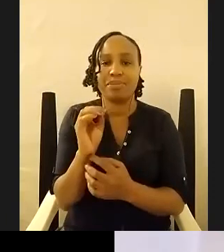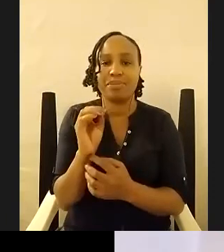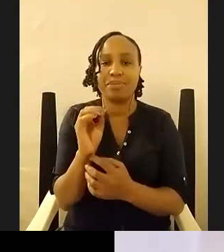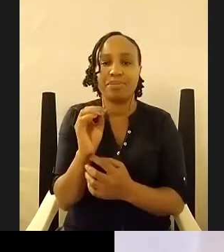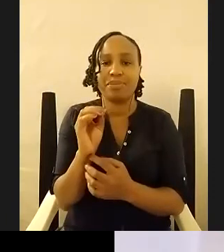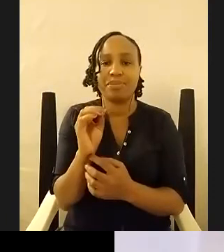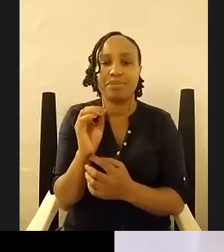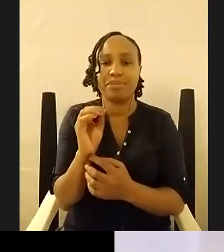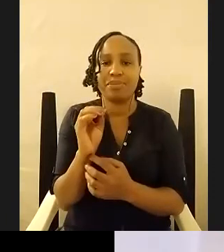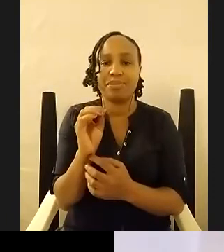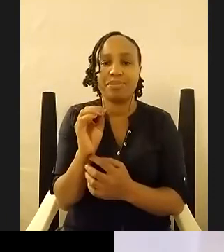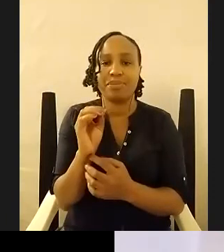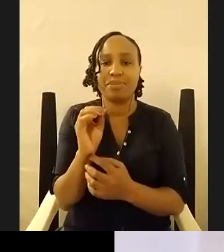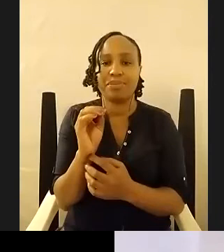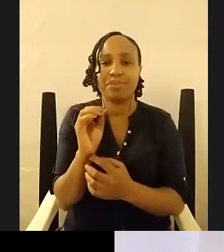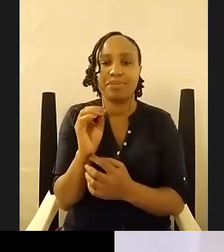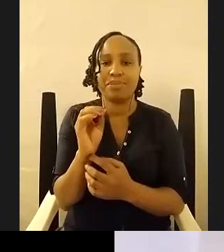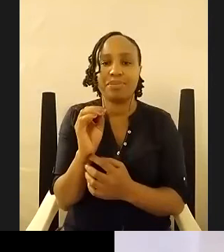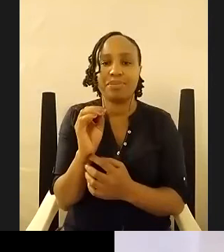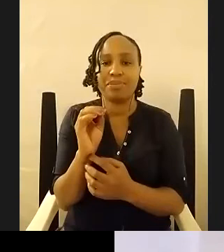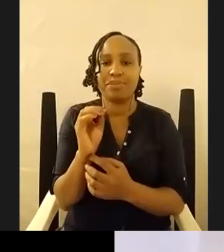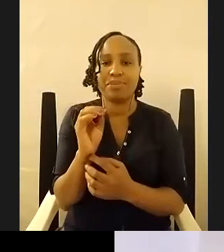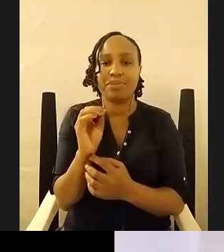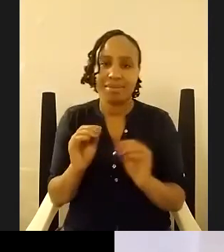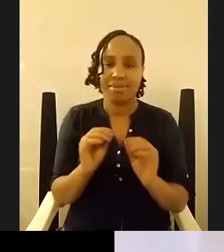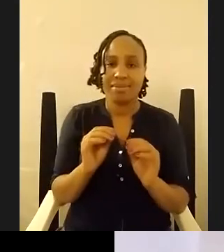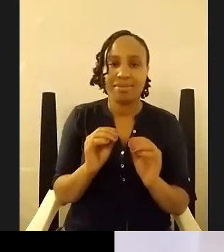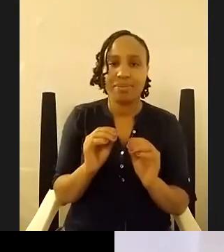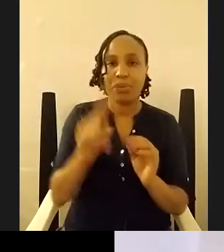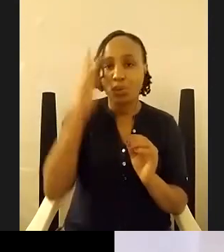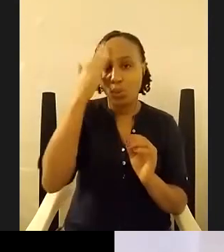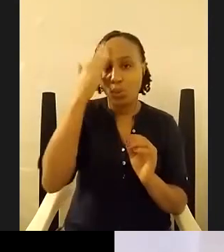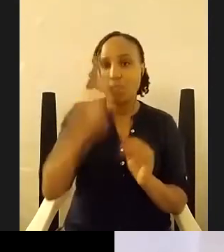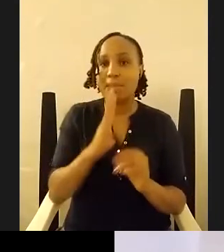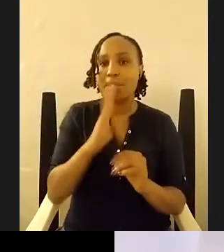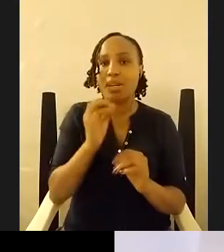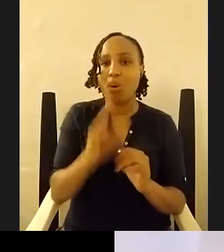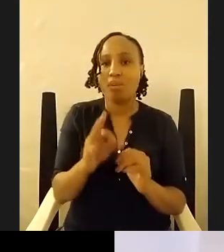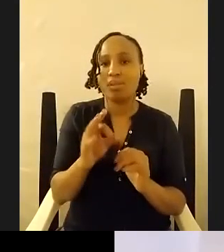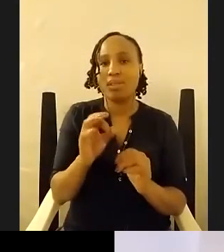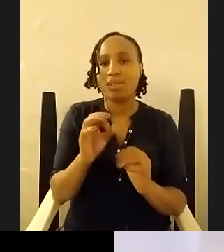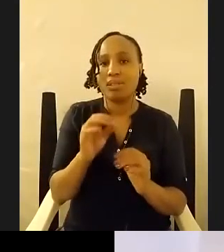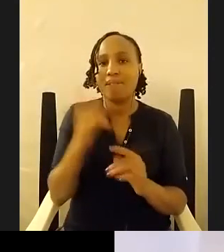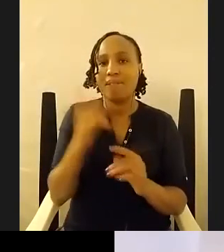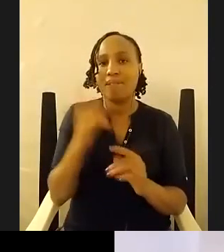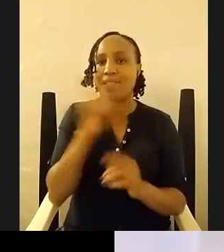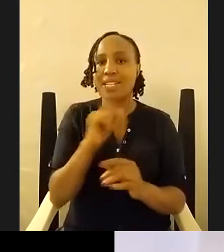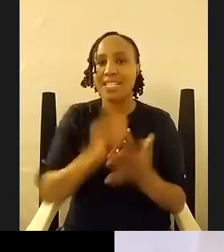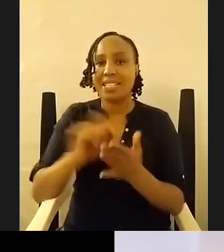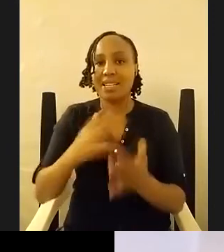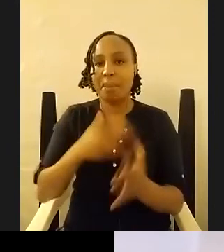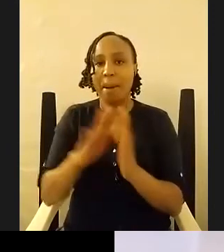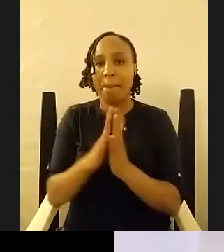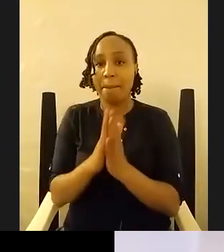wasting the reader's time you know i remember marlon james said when he's finished writing his books he cuts out the first 50 pages